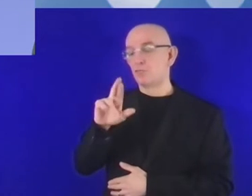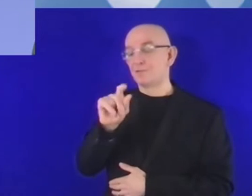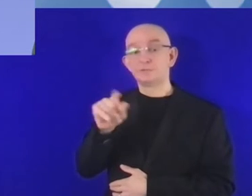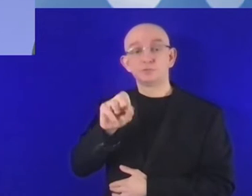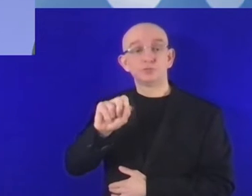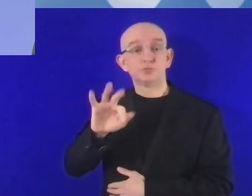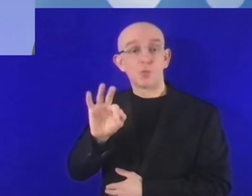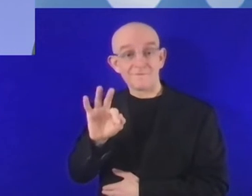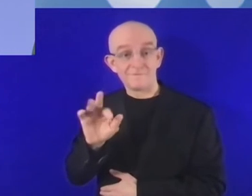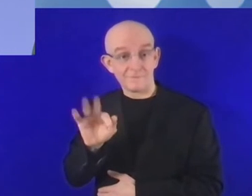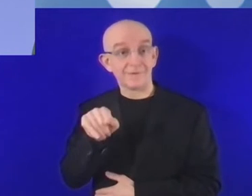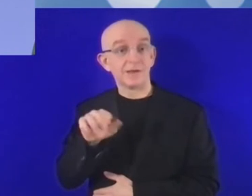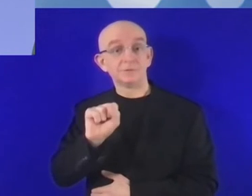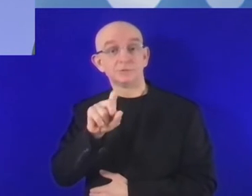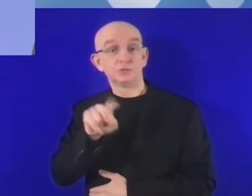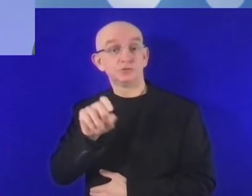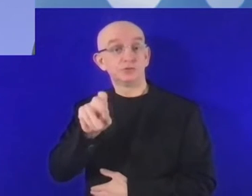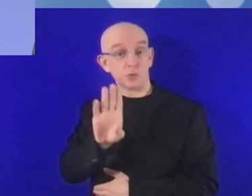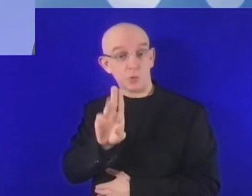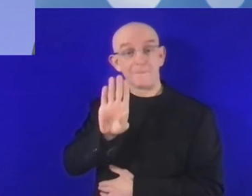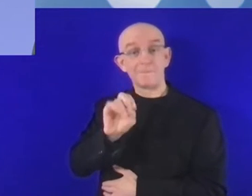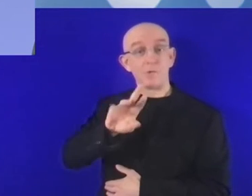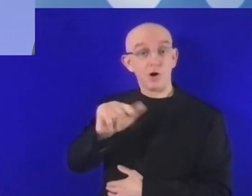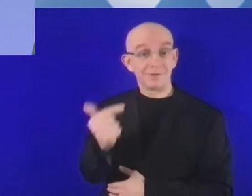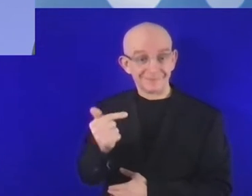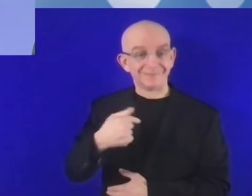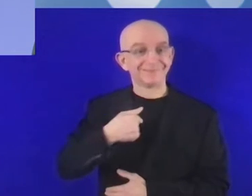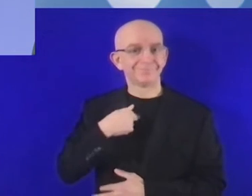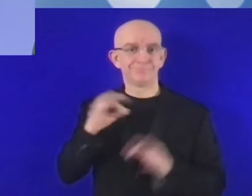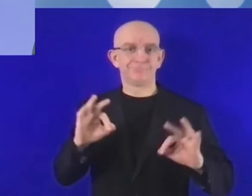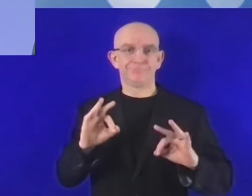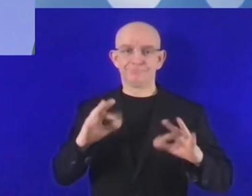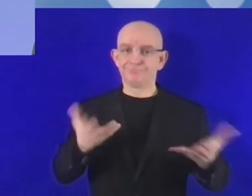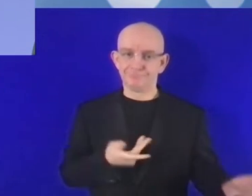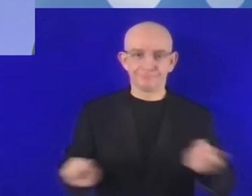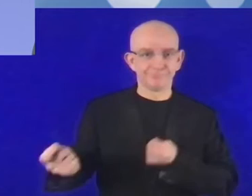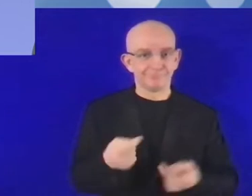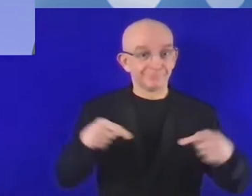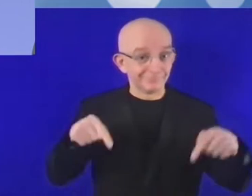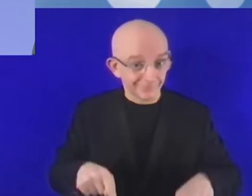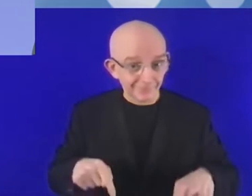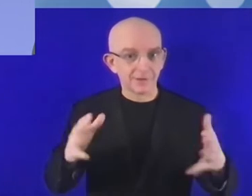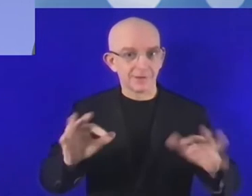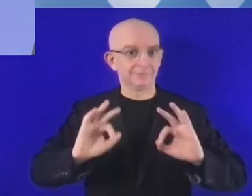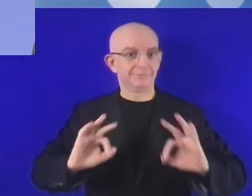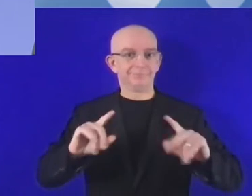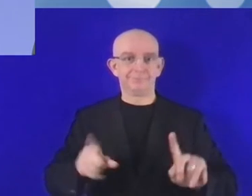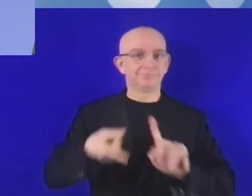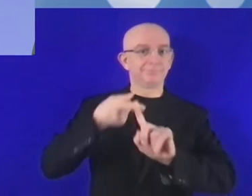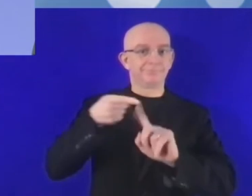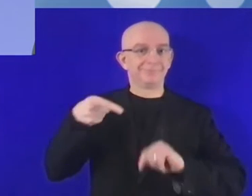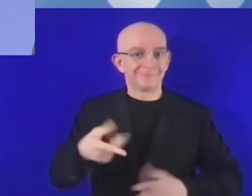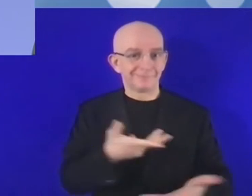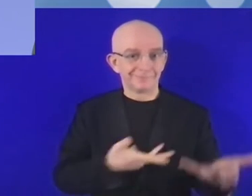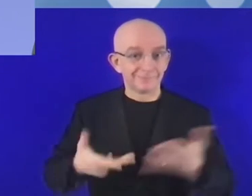Internet Governance Forum as well as having with us today on site leading decision makers